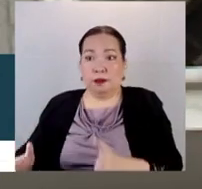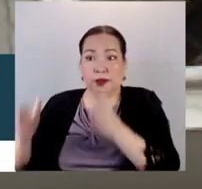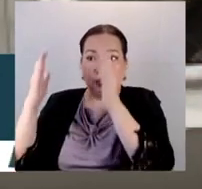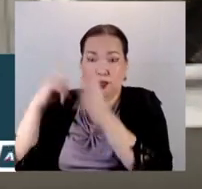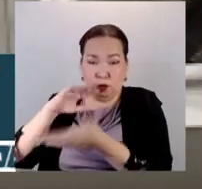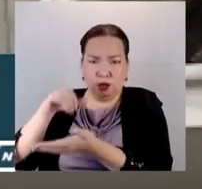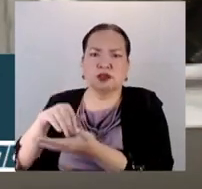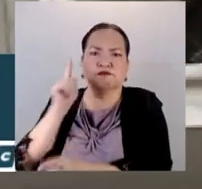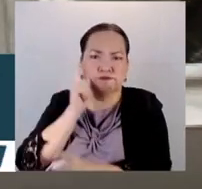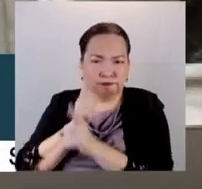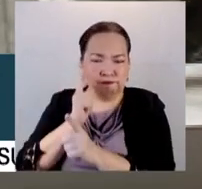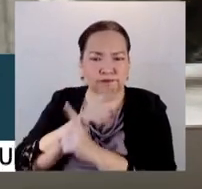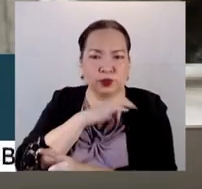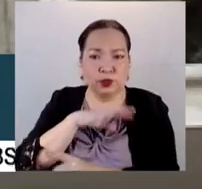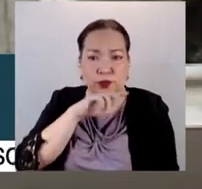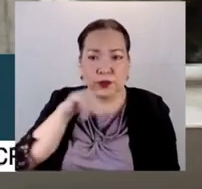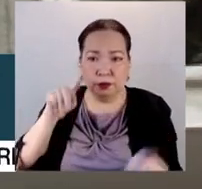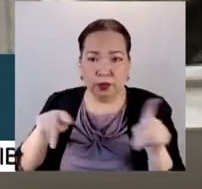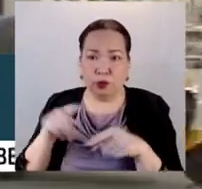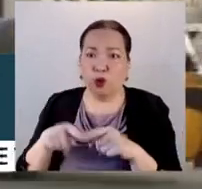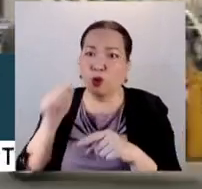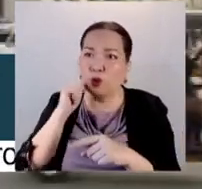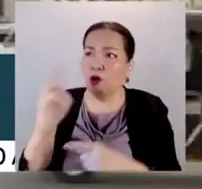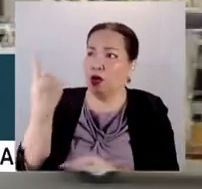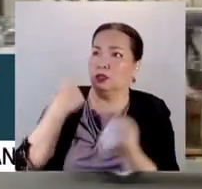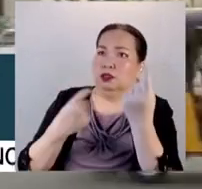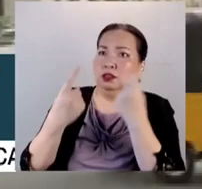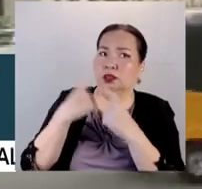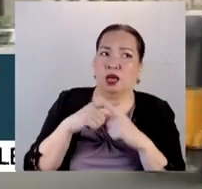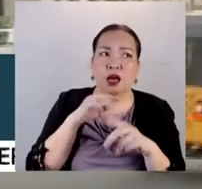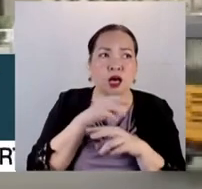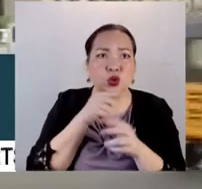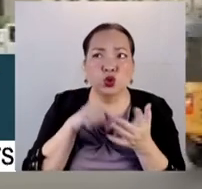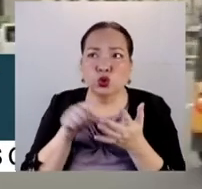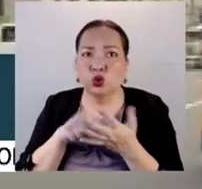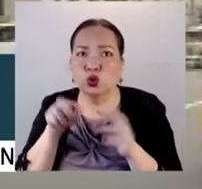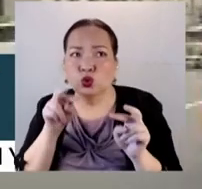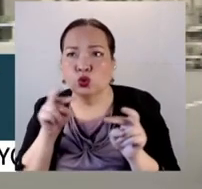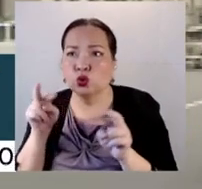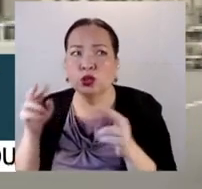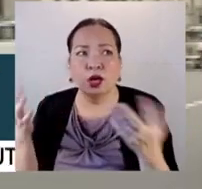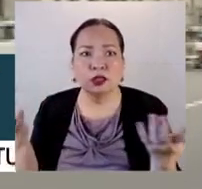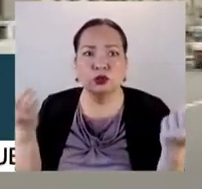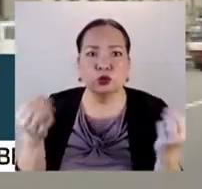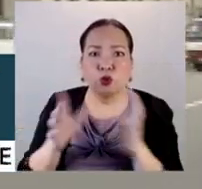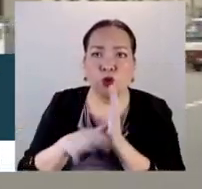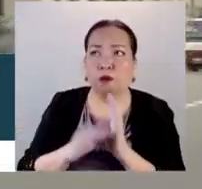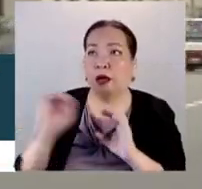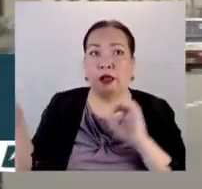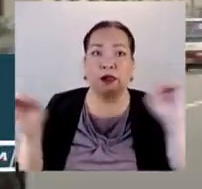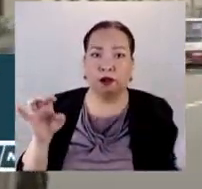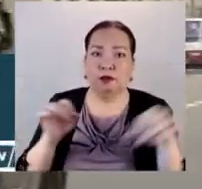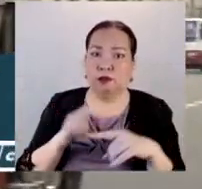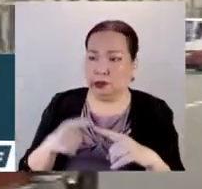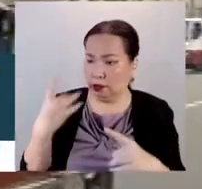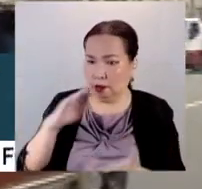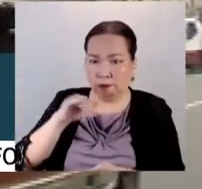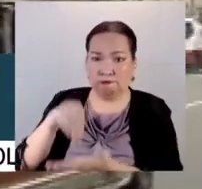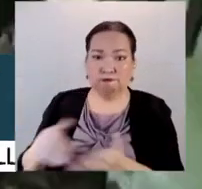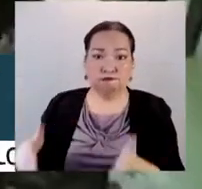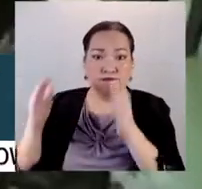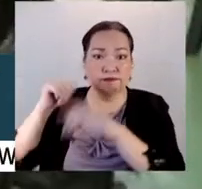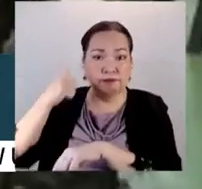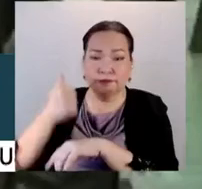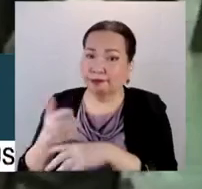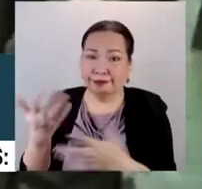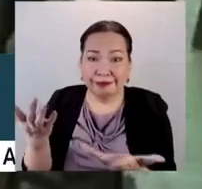na lang kine-question. We do not have, we cannot observe, we cannot watch whatever the community is doing. So kung nasa isang area lang po kami,